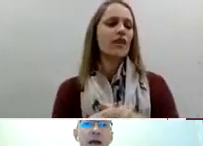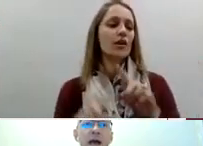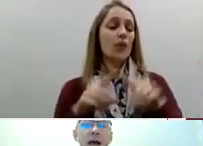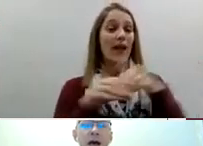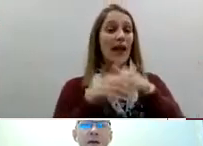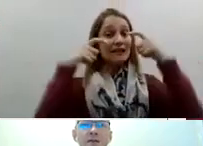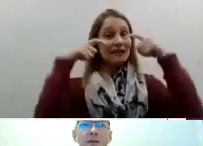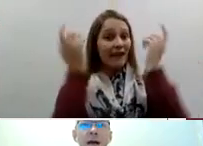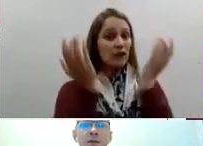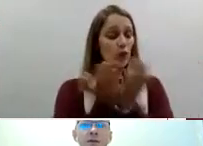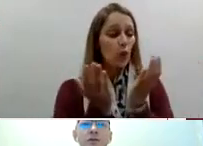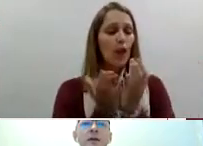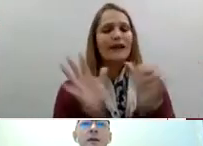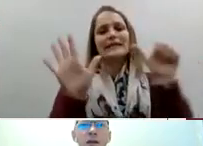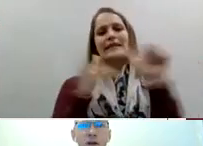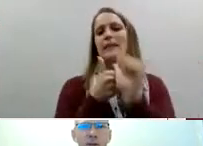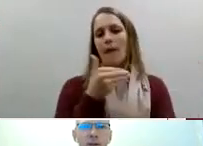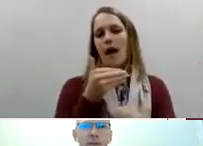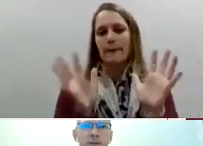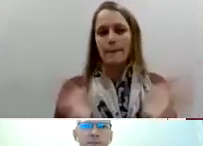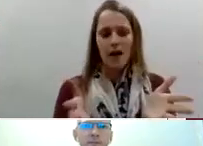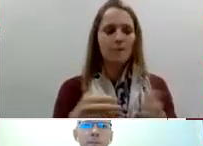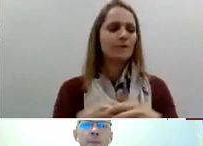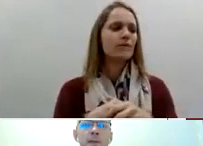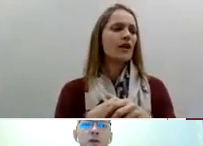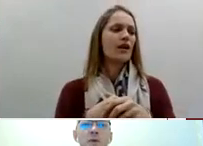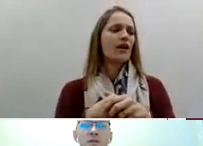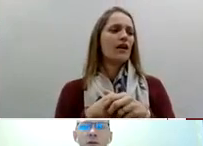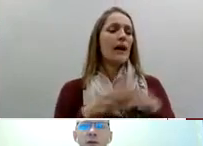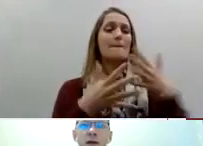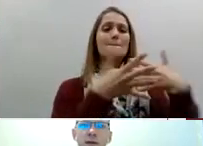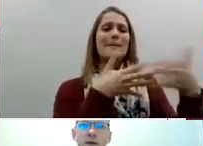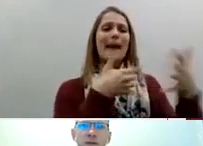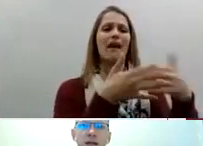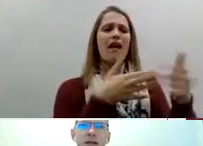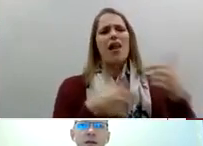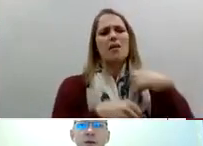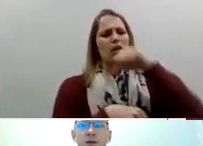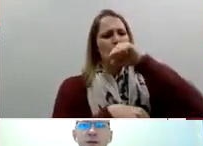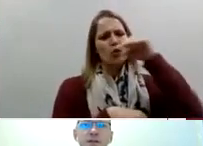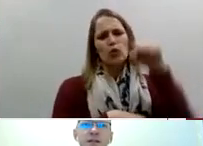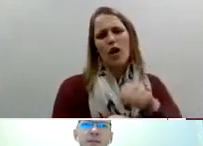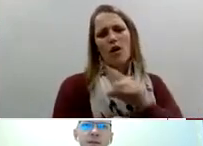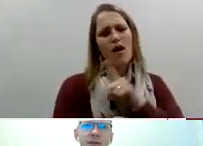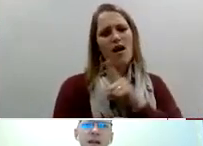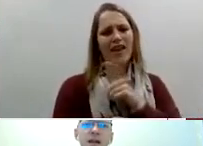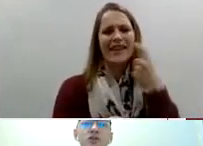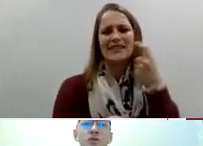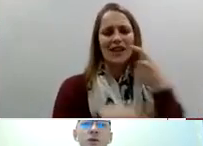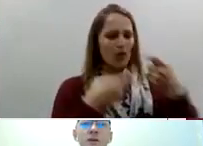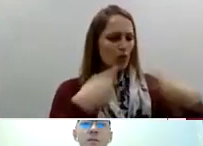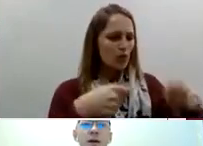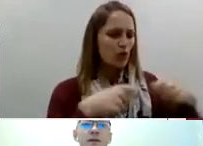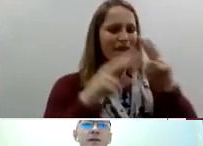like have to adapt to the hearing people so I have there at the hospitality college for six months I